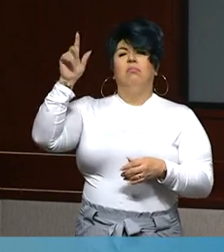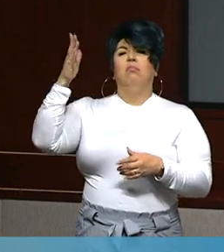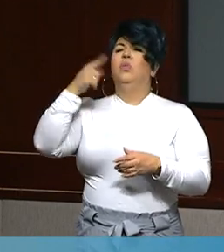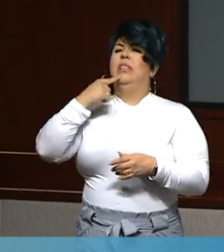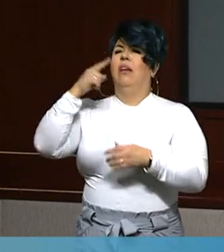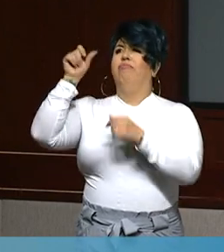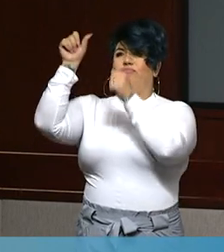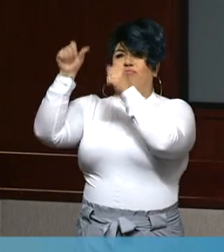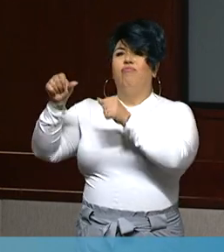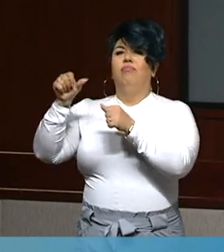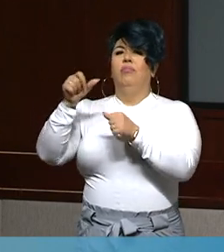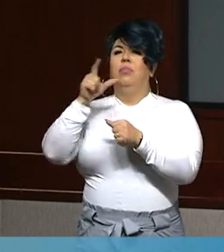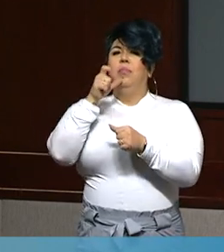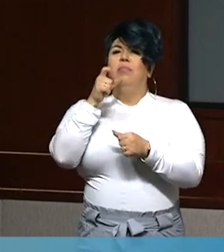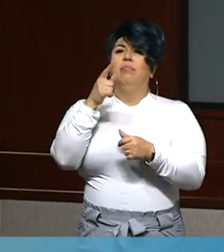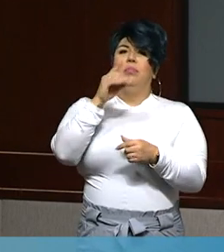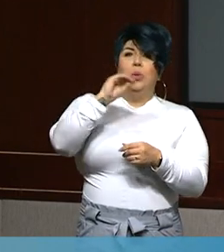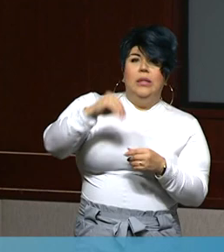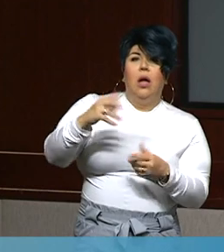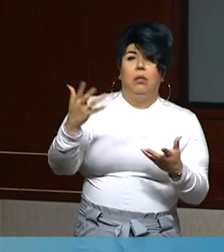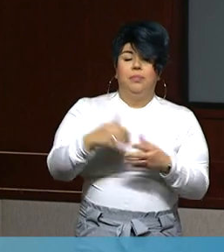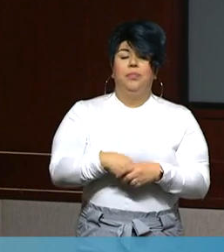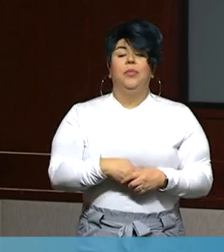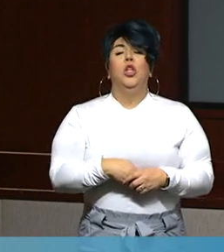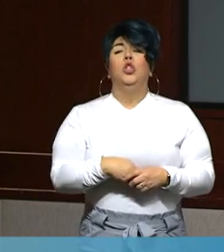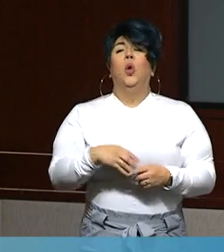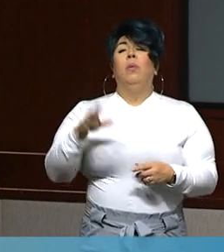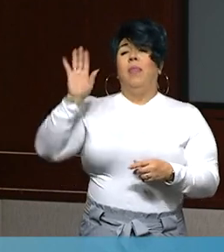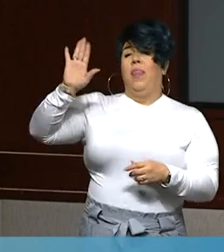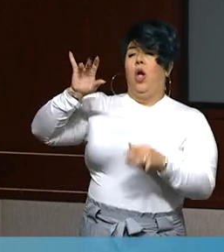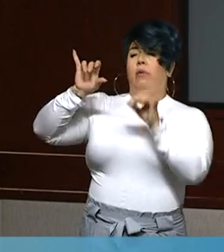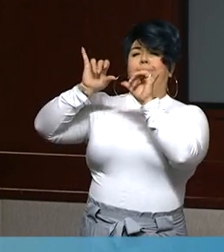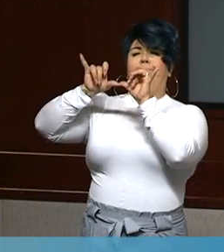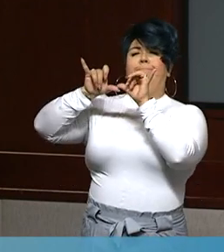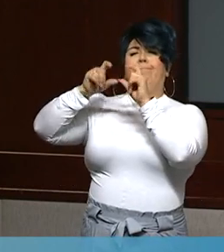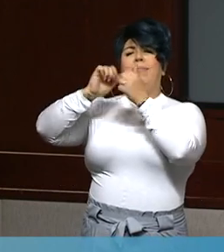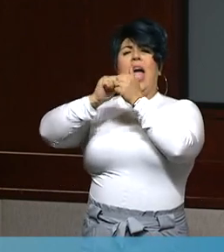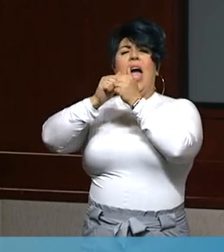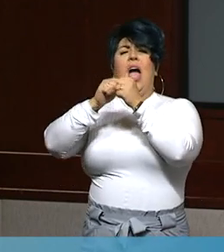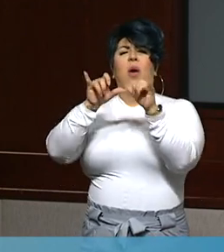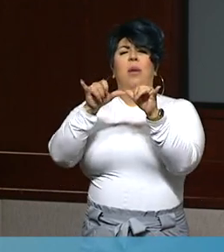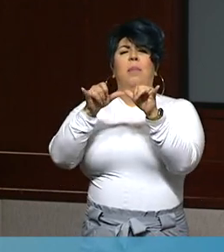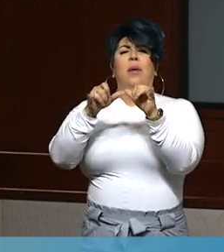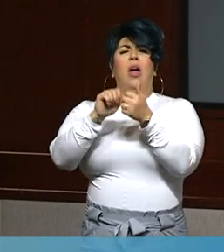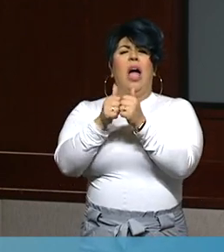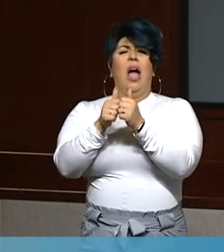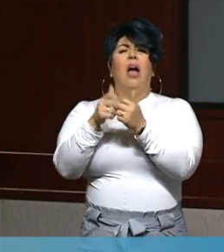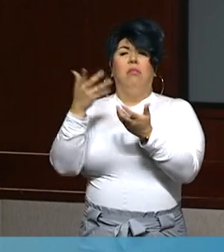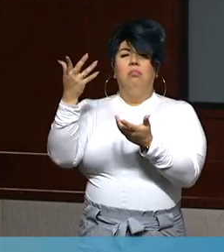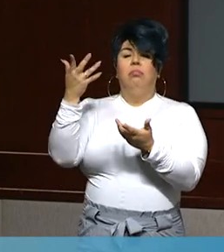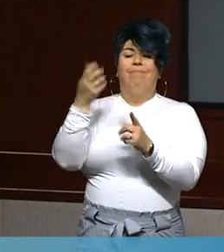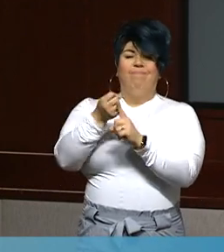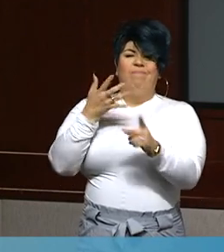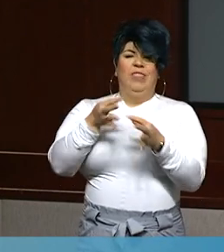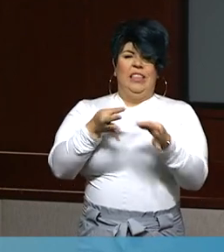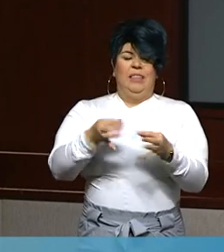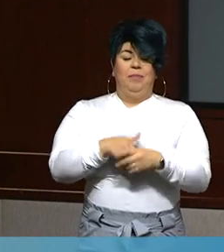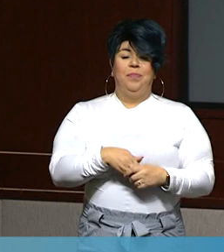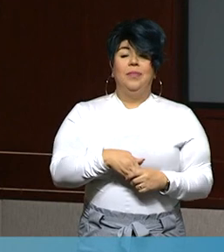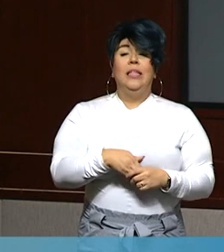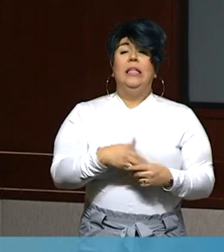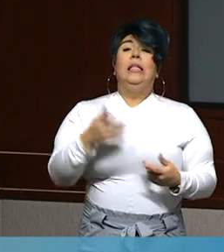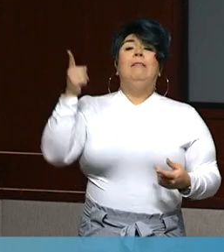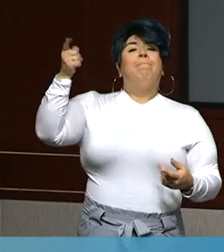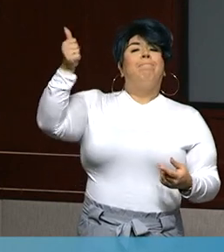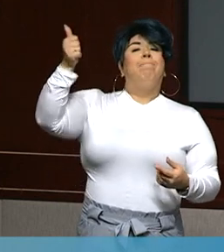I mentioned the standardization factor related to the state ICU capacity calculation earlier. This is an arbitrary